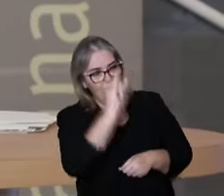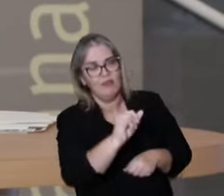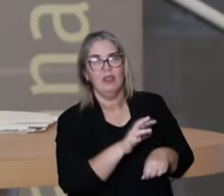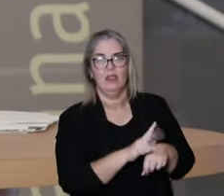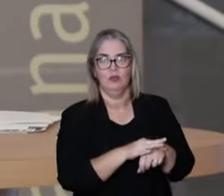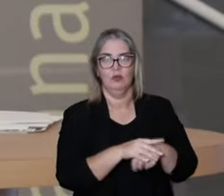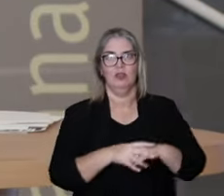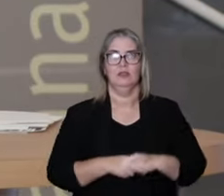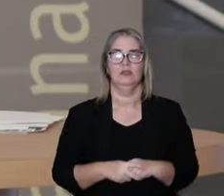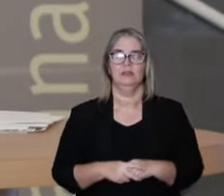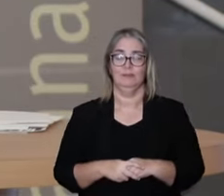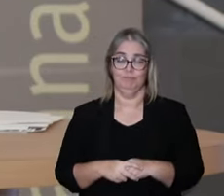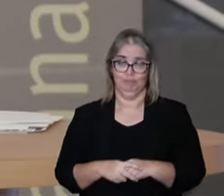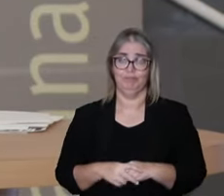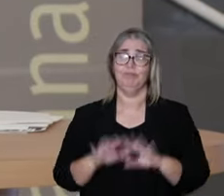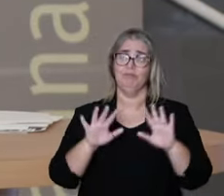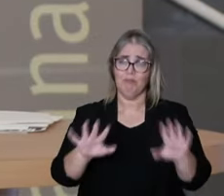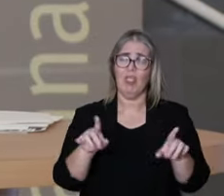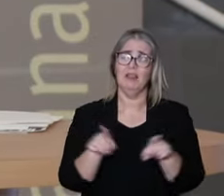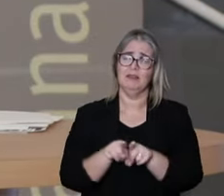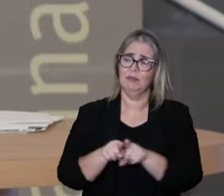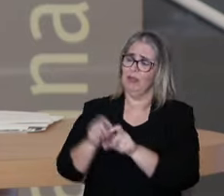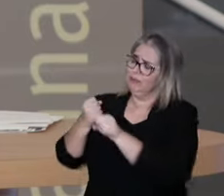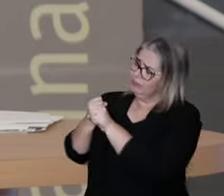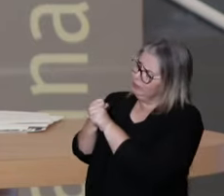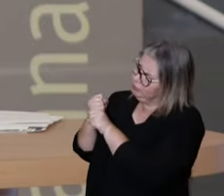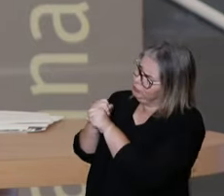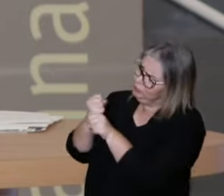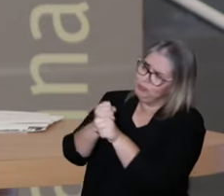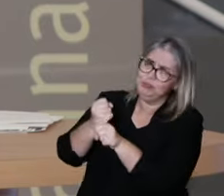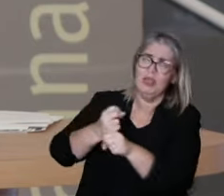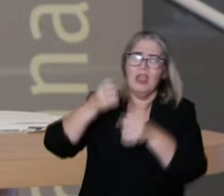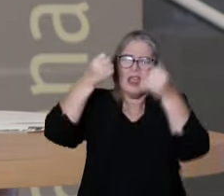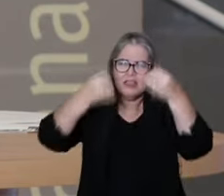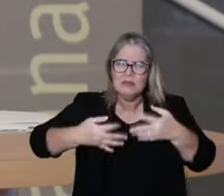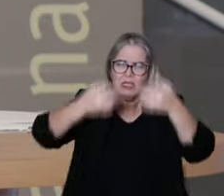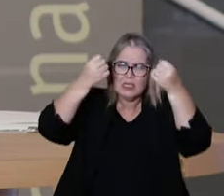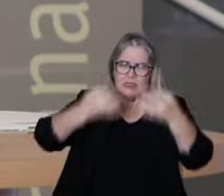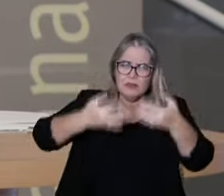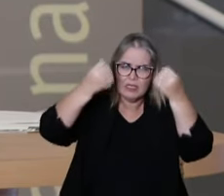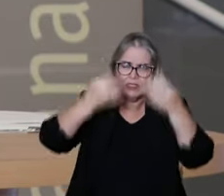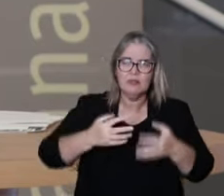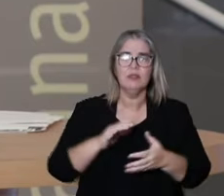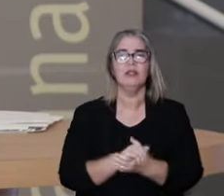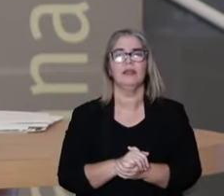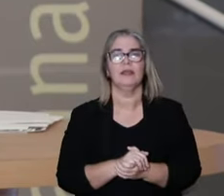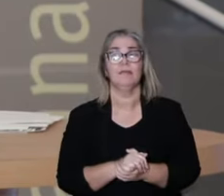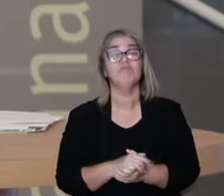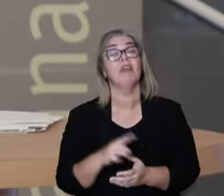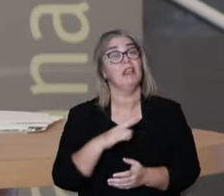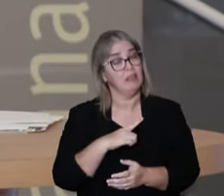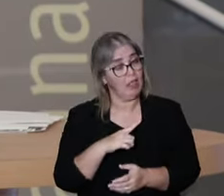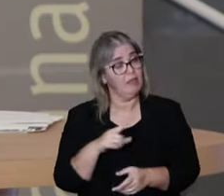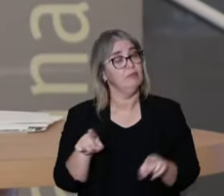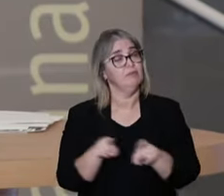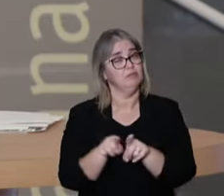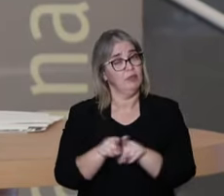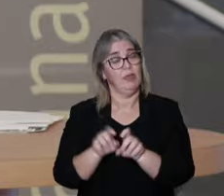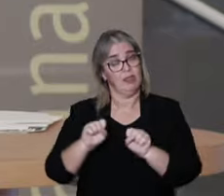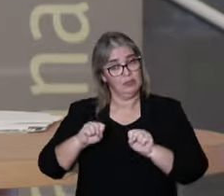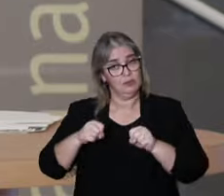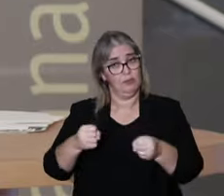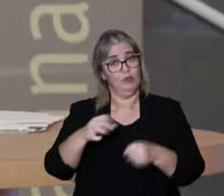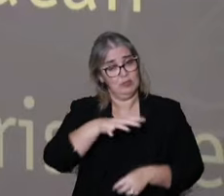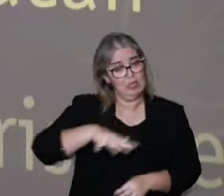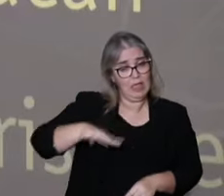Besides that, besides all the problem that causes so many damages, as I mentioned, we still